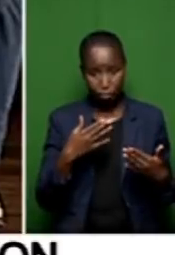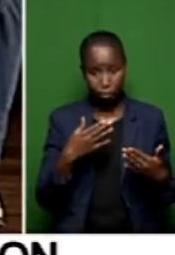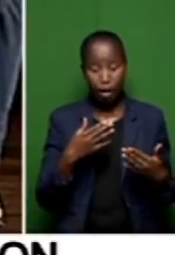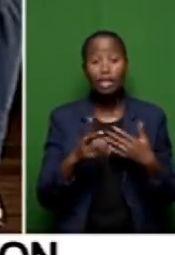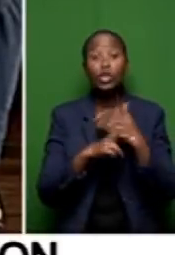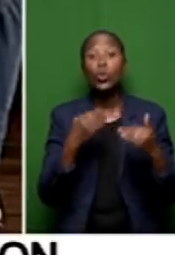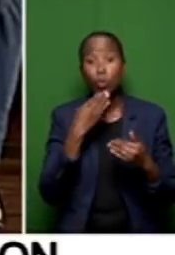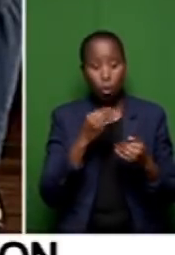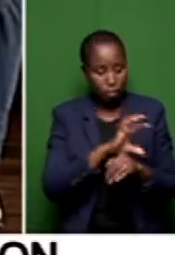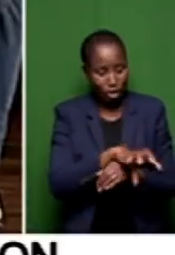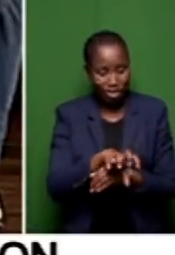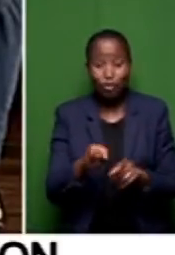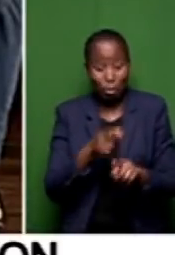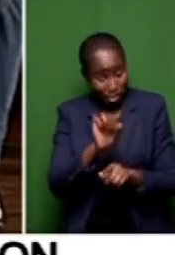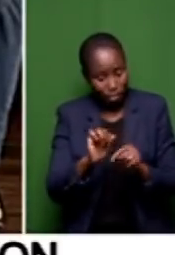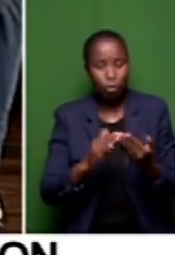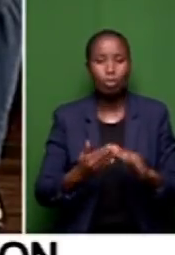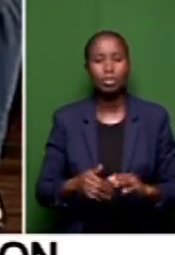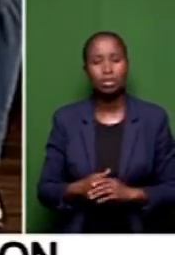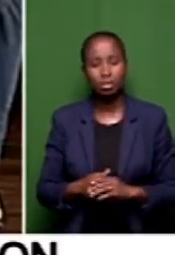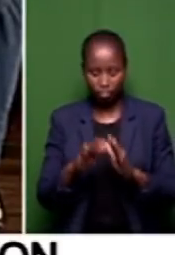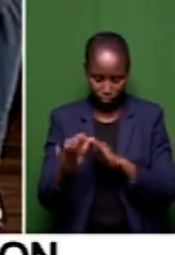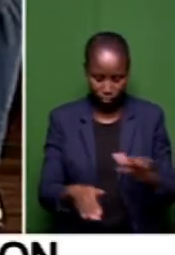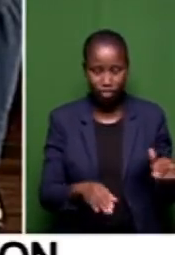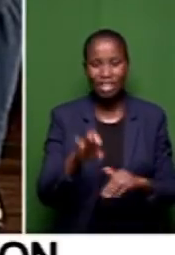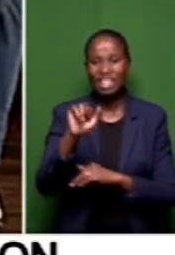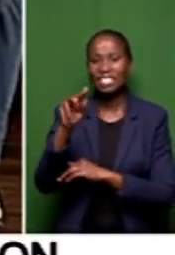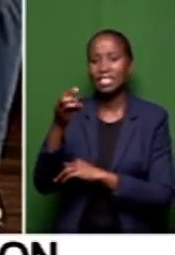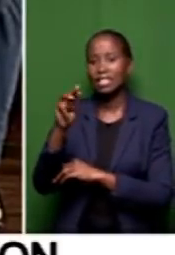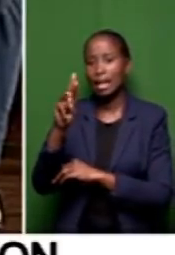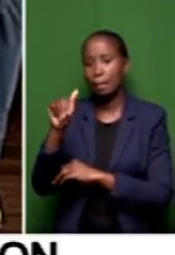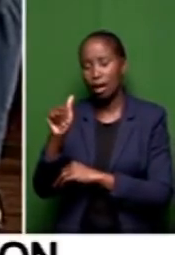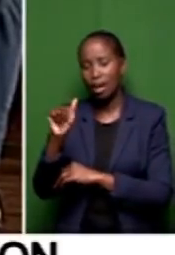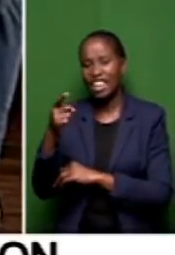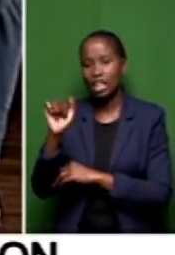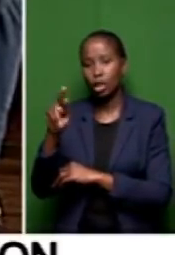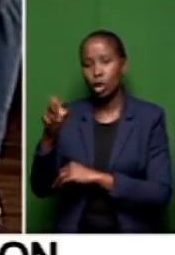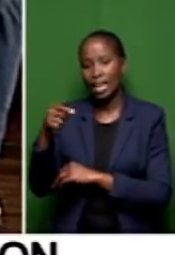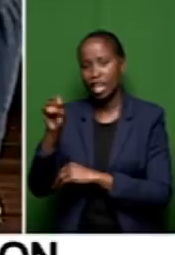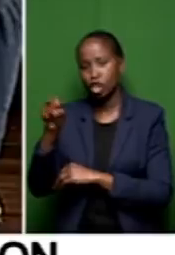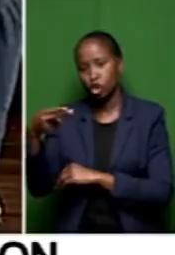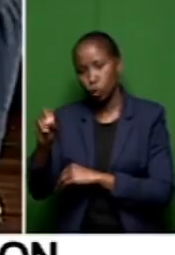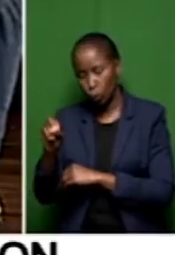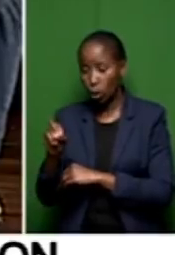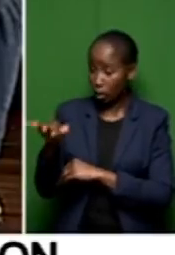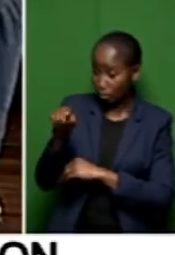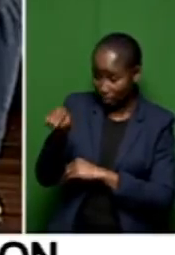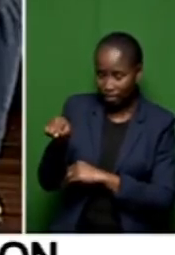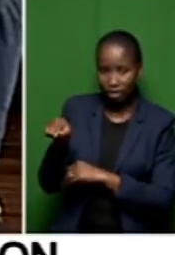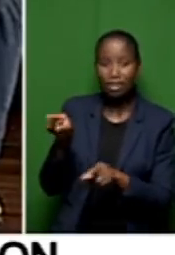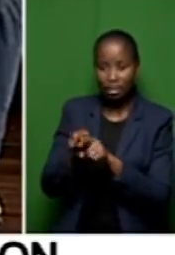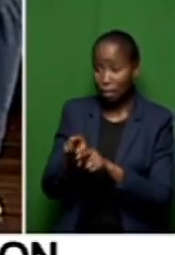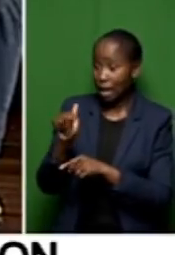branches inside our communities. You go to Indy, Englishman, it's the ANC factor also there. They are